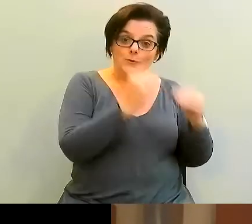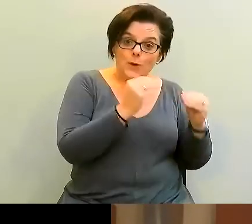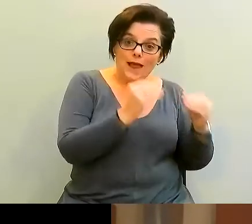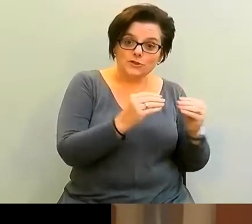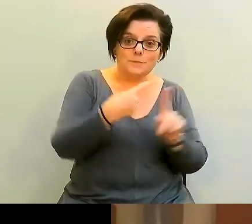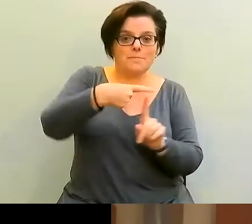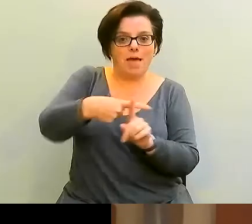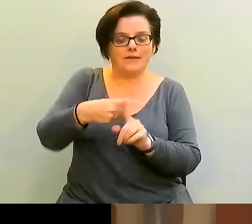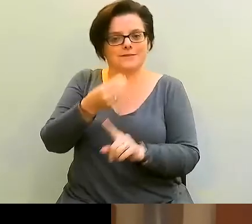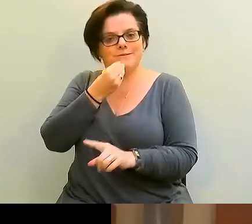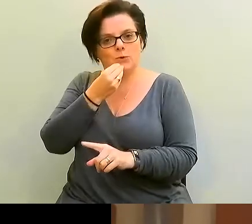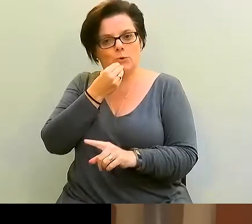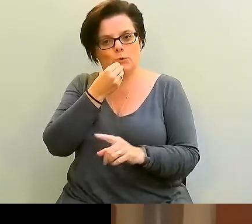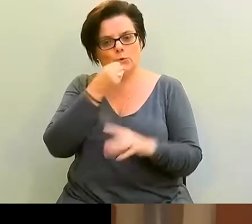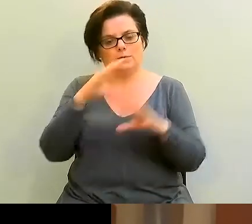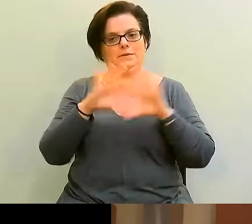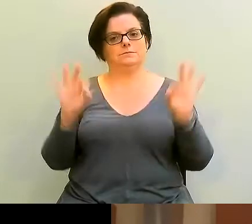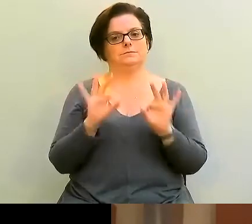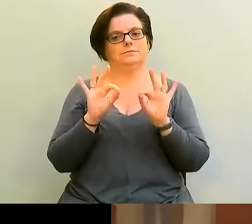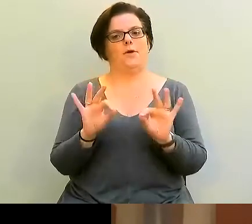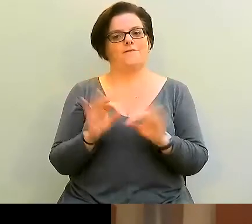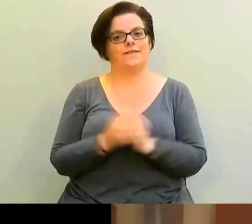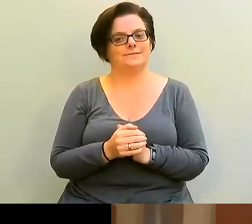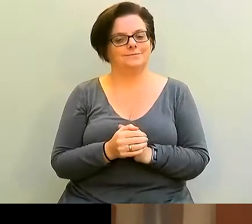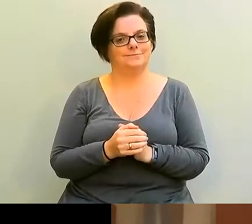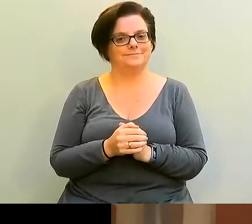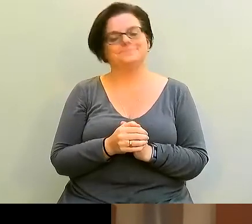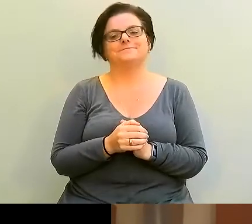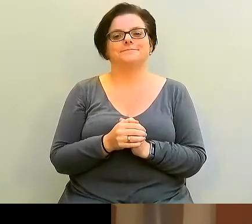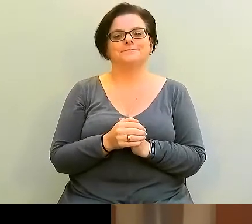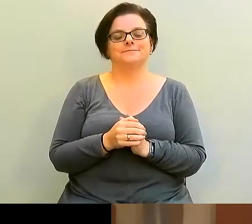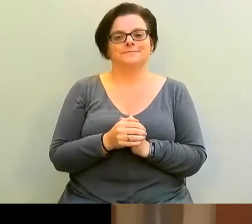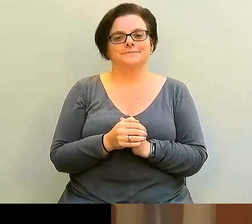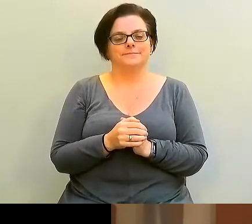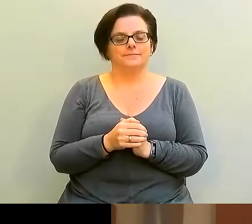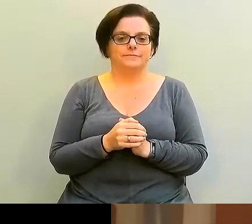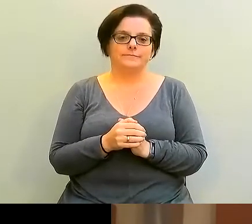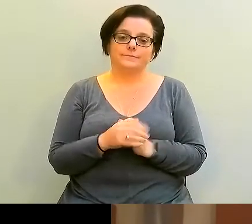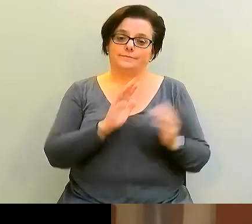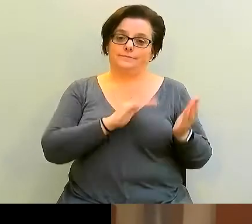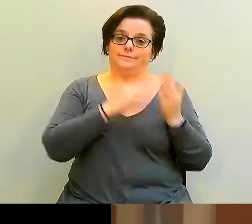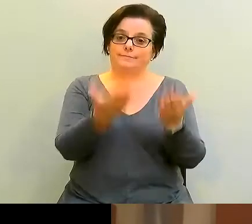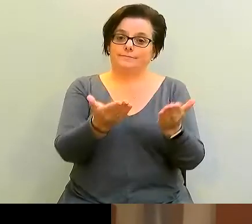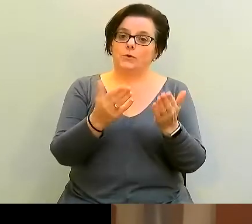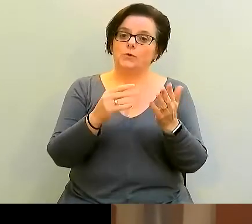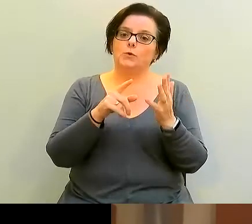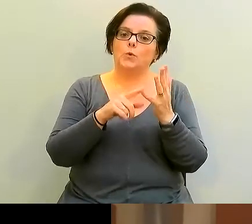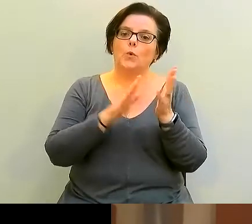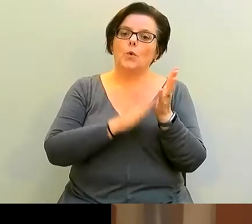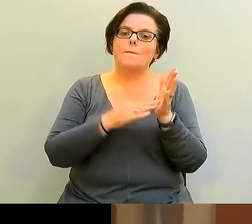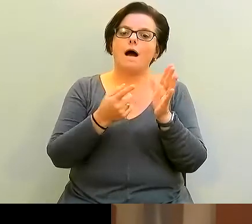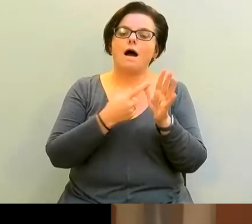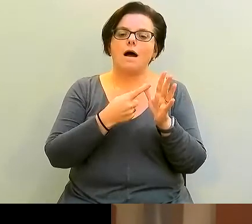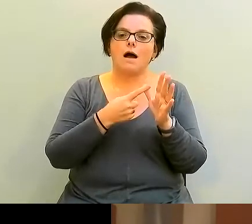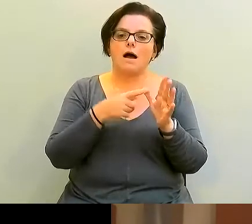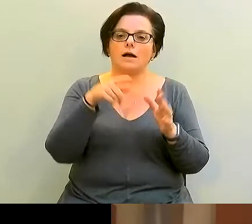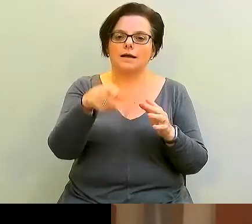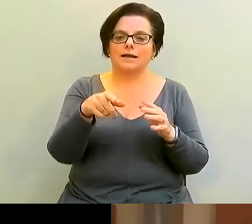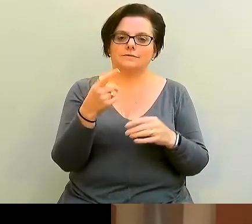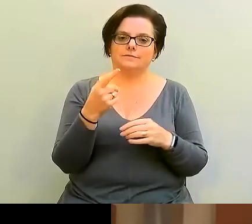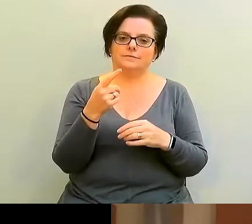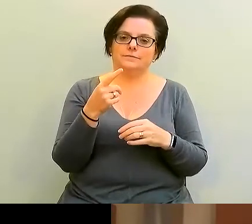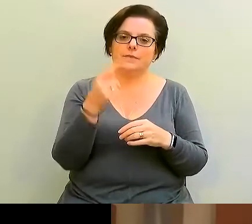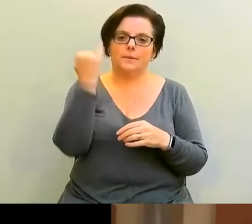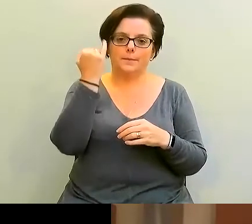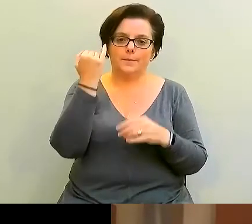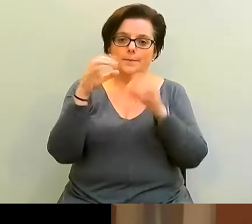What a perfect combination. So what I'm going to do is hand over to Uma in Boston. We've got the amazing Alison,